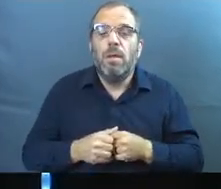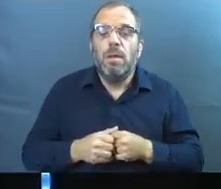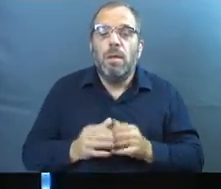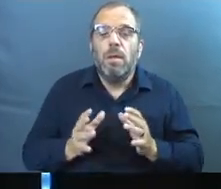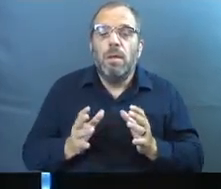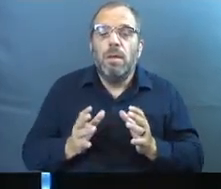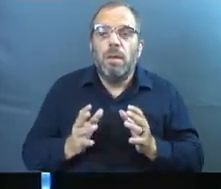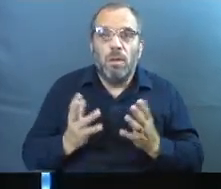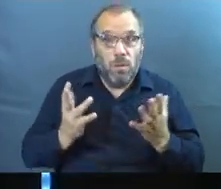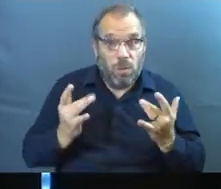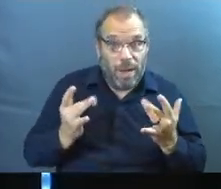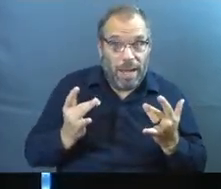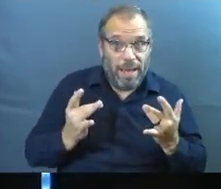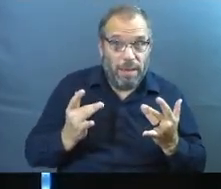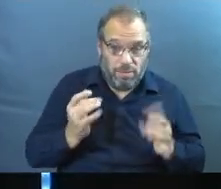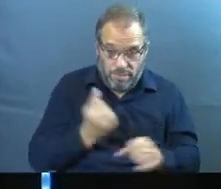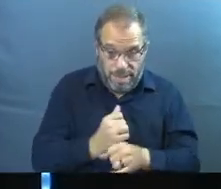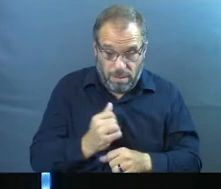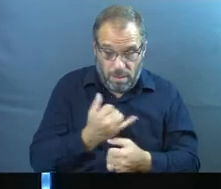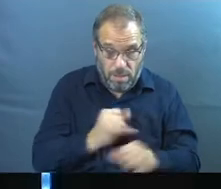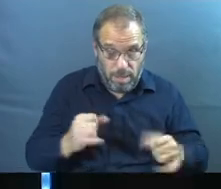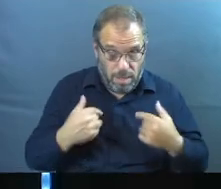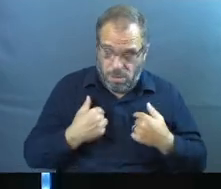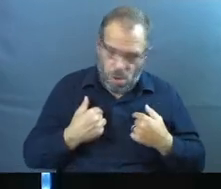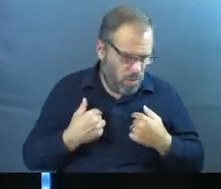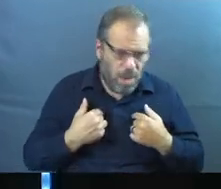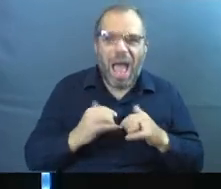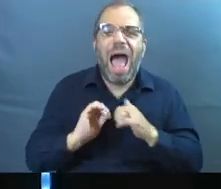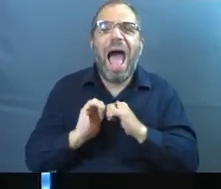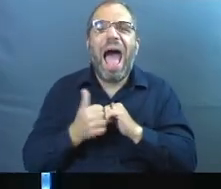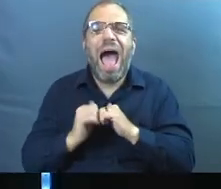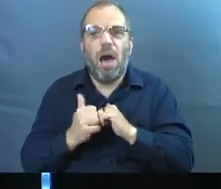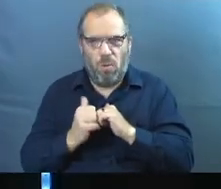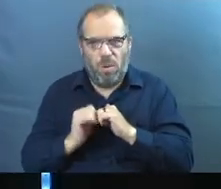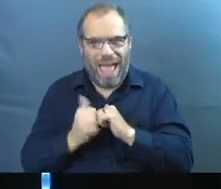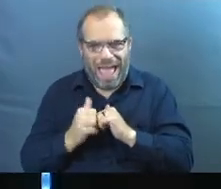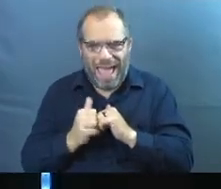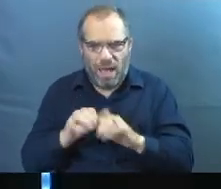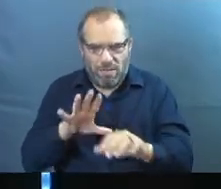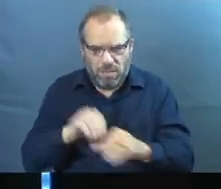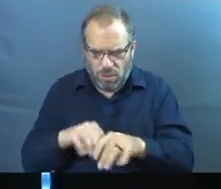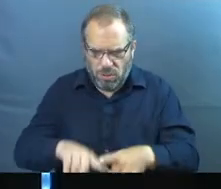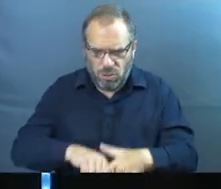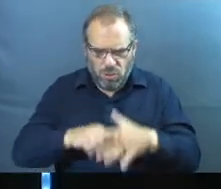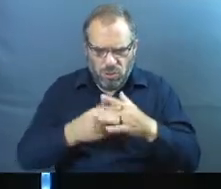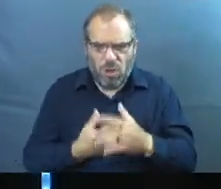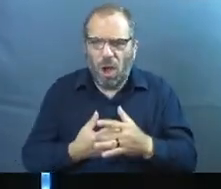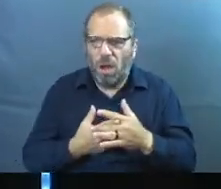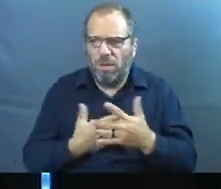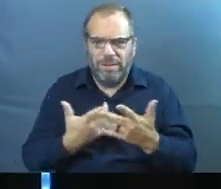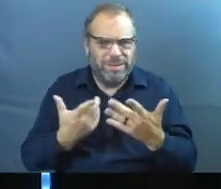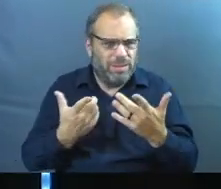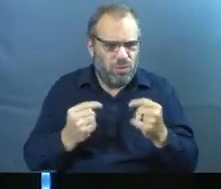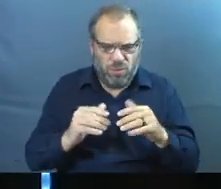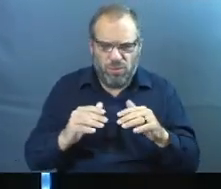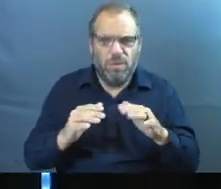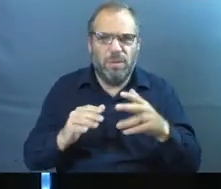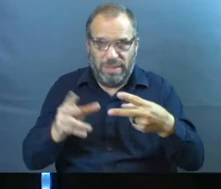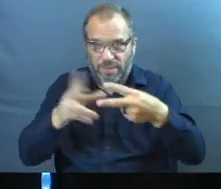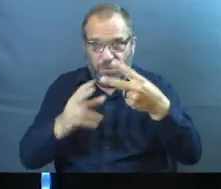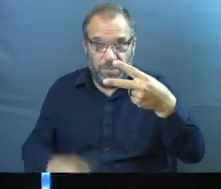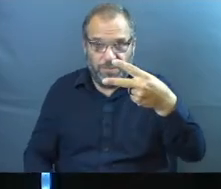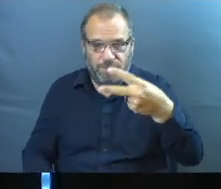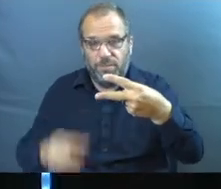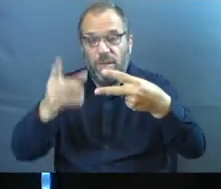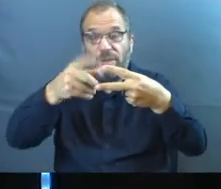why because we weren't created to do this alone, but how do we step into community? How can we start? What steps can we take? I want to give you